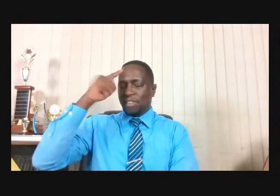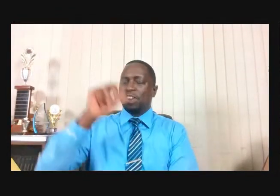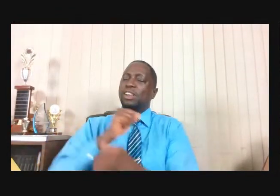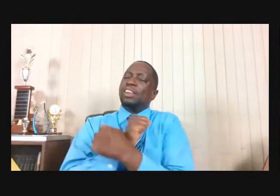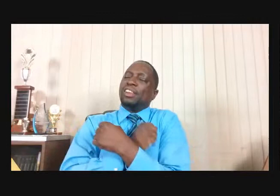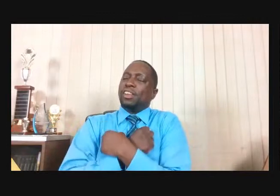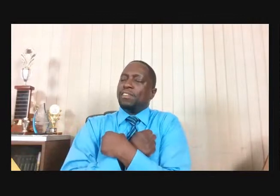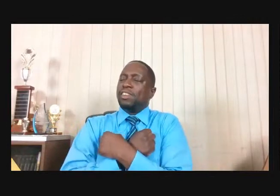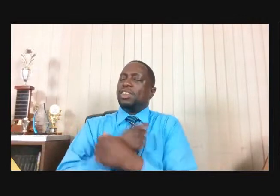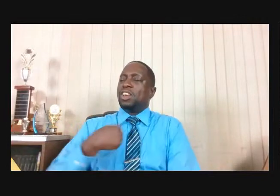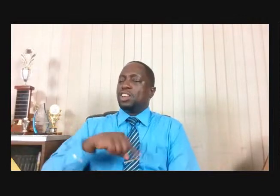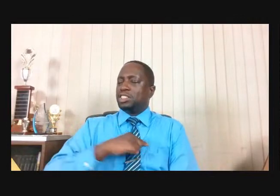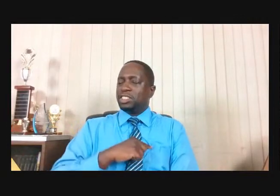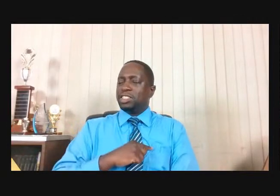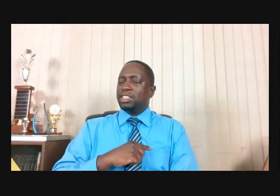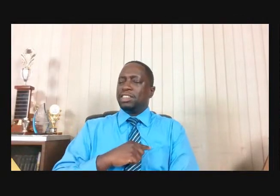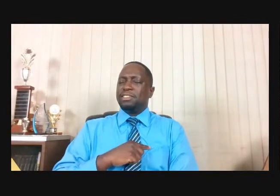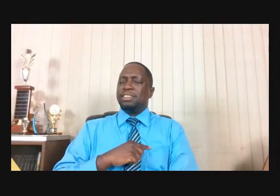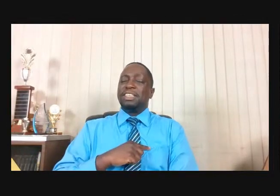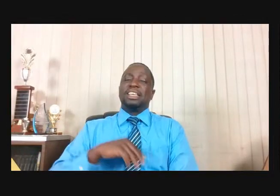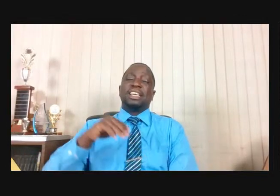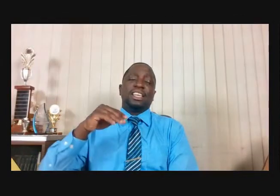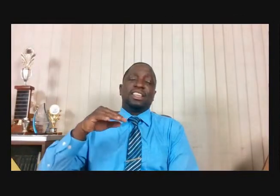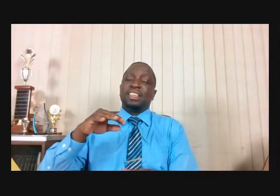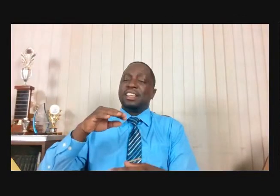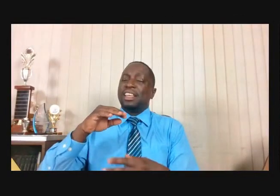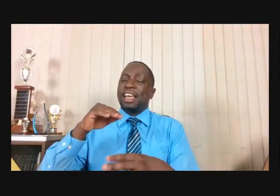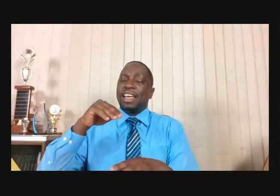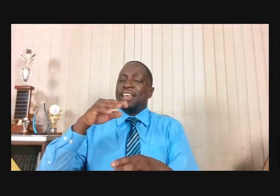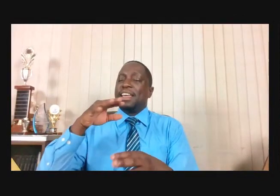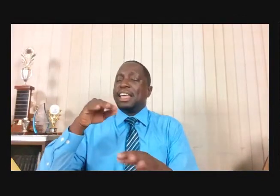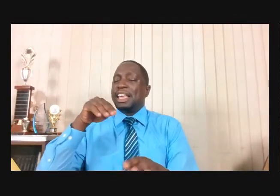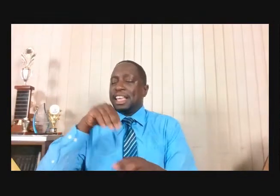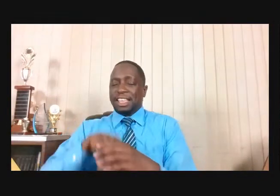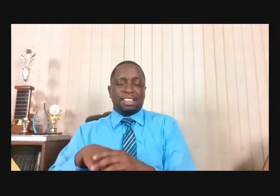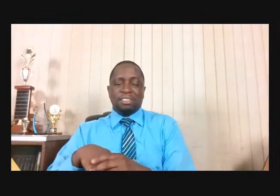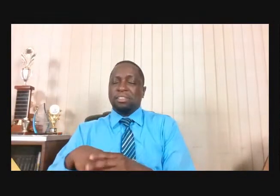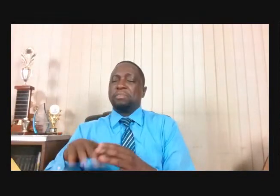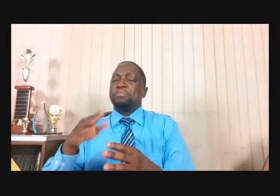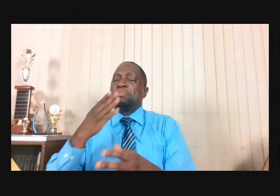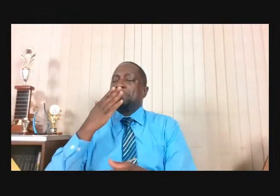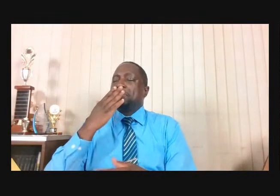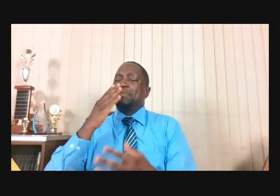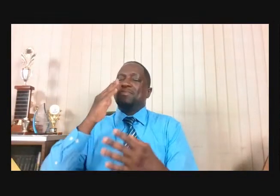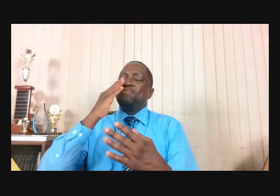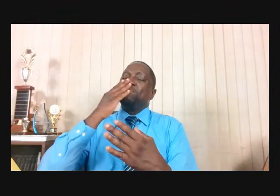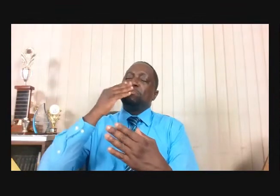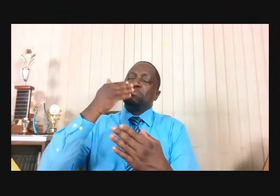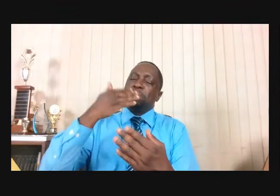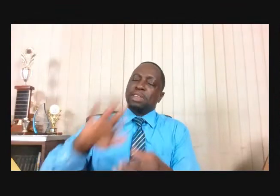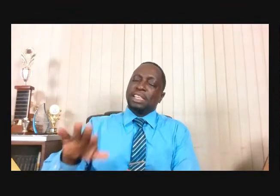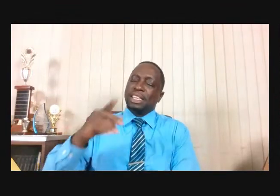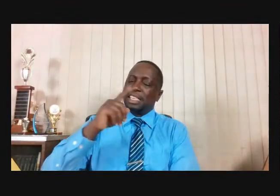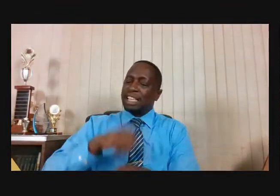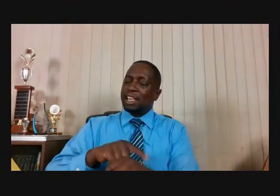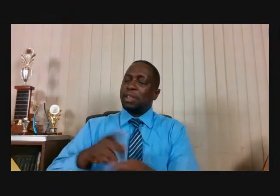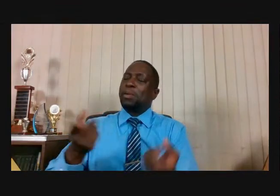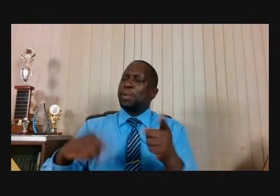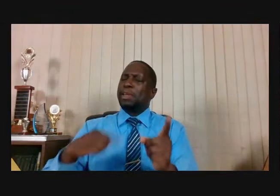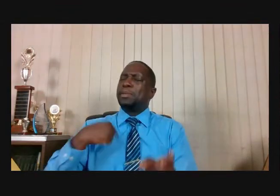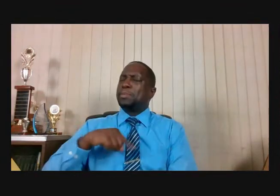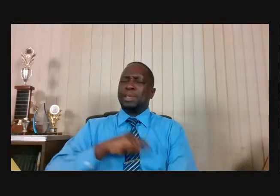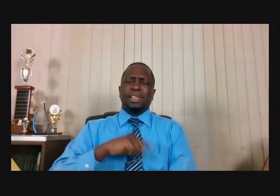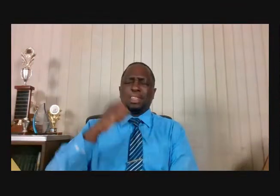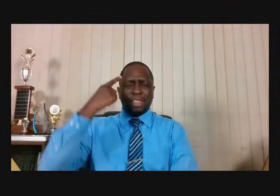even in those dark times when we felt that you were not there. Even when